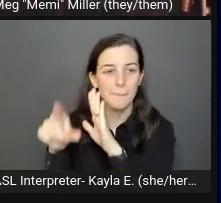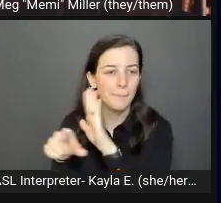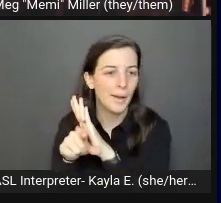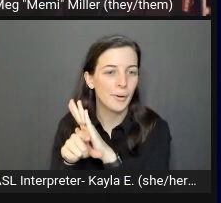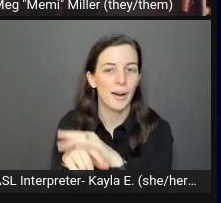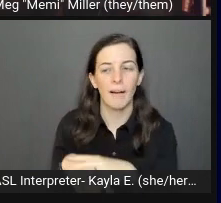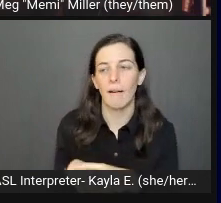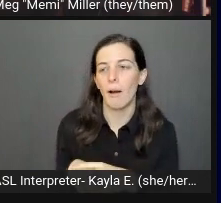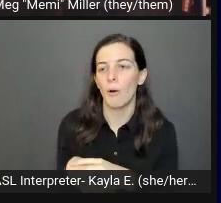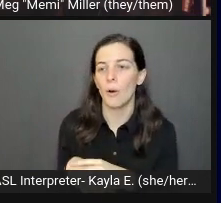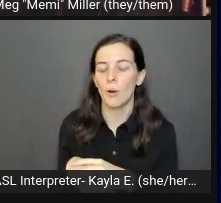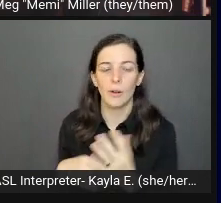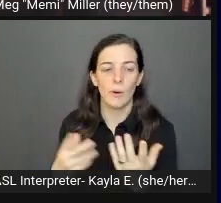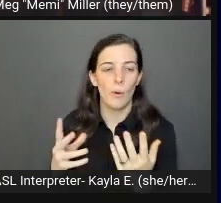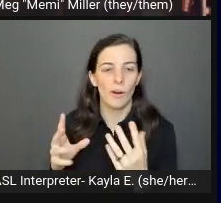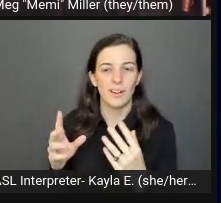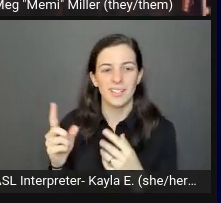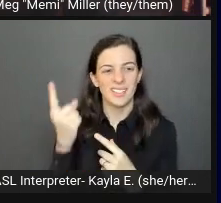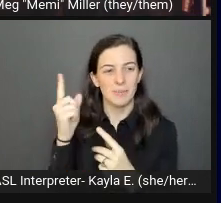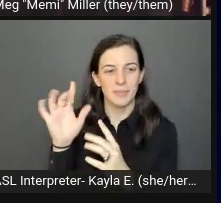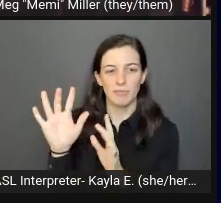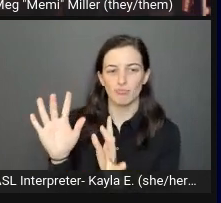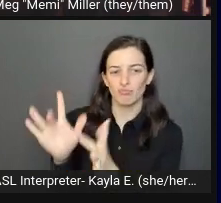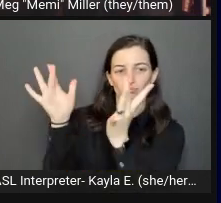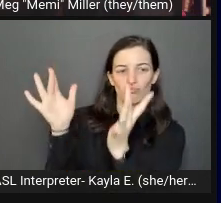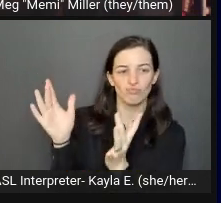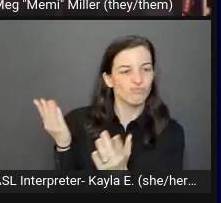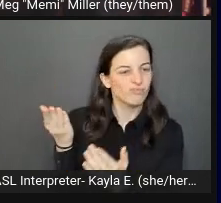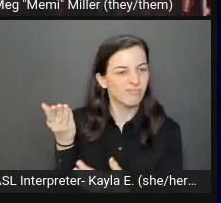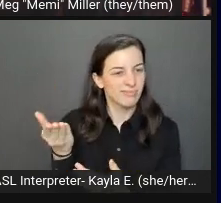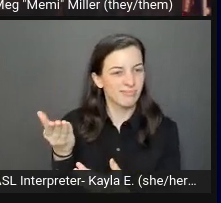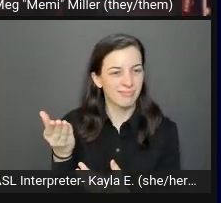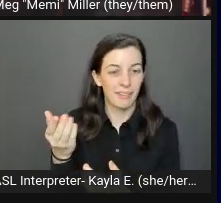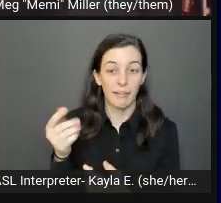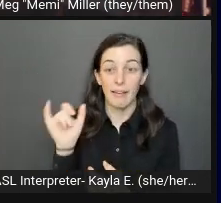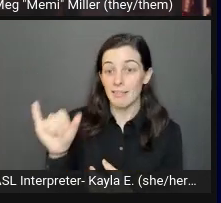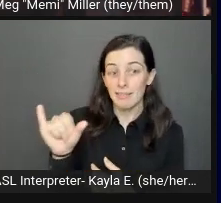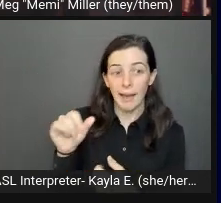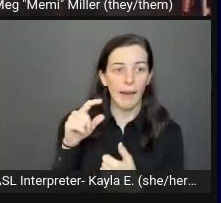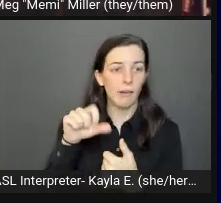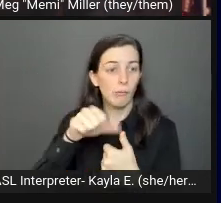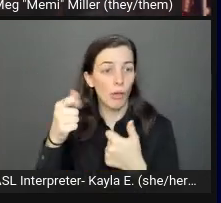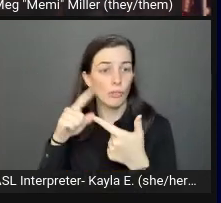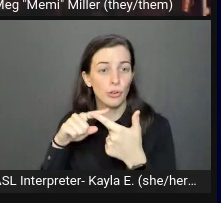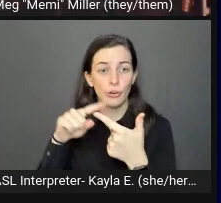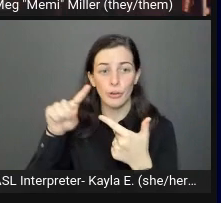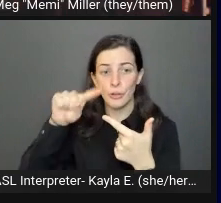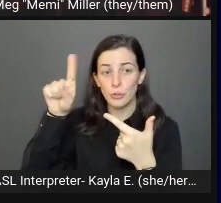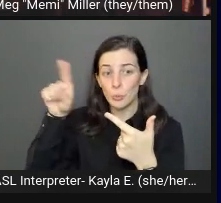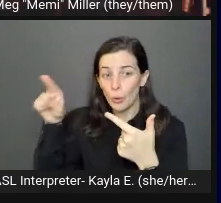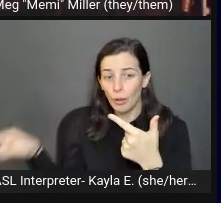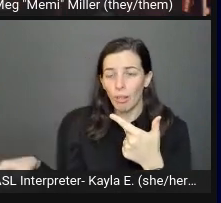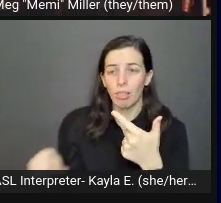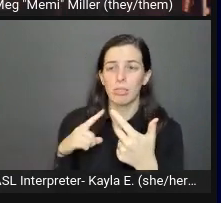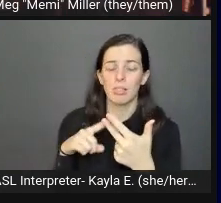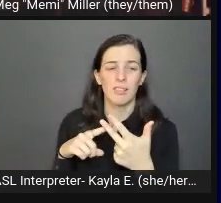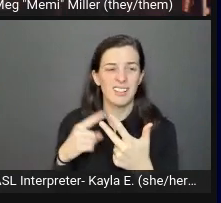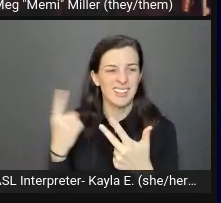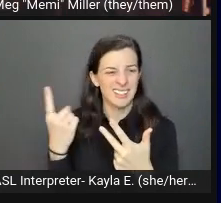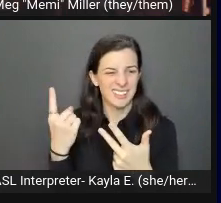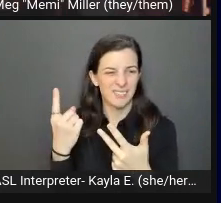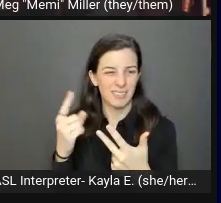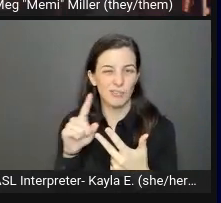Something like this or patterns, swirls, background images that aren't necessarily intended to be seen at all,